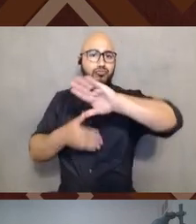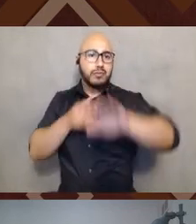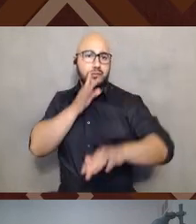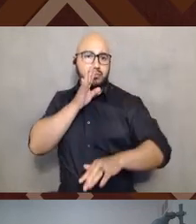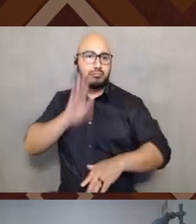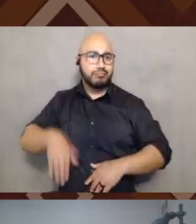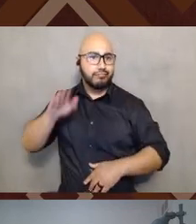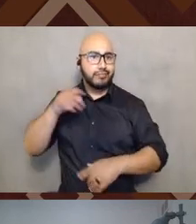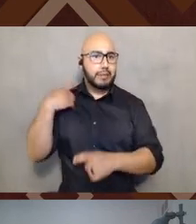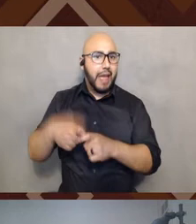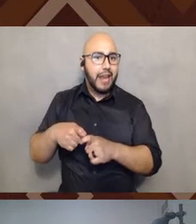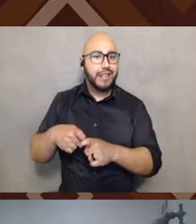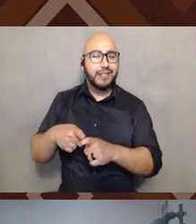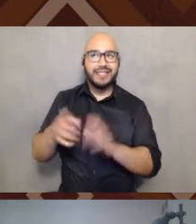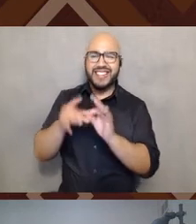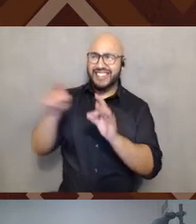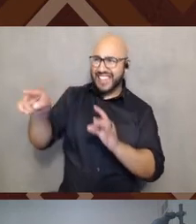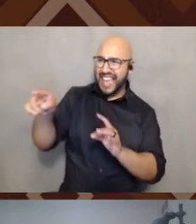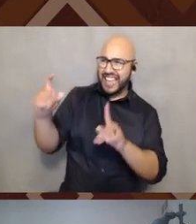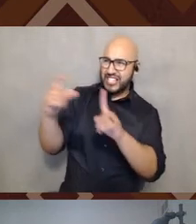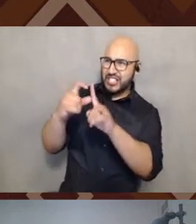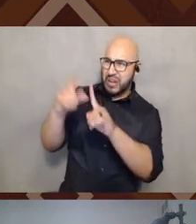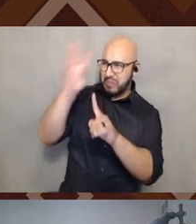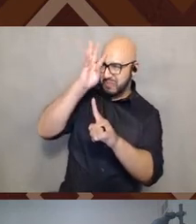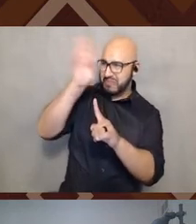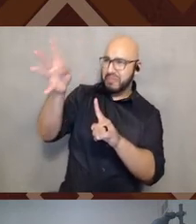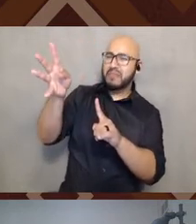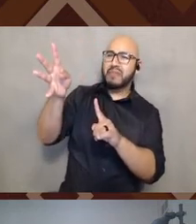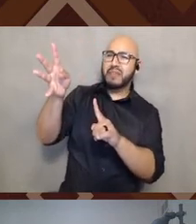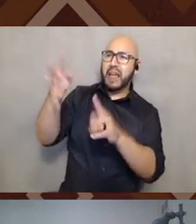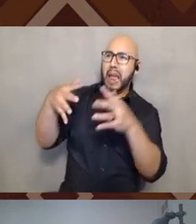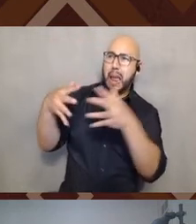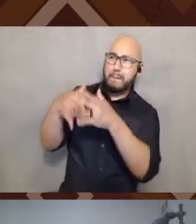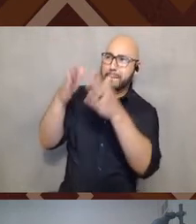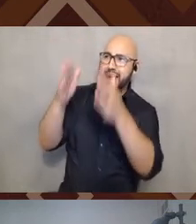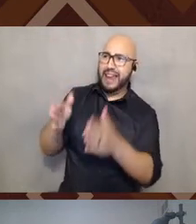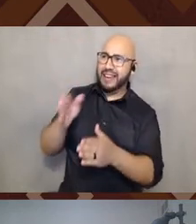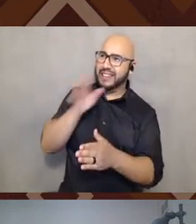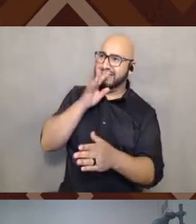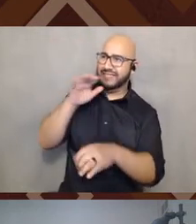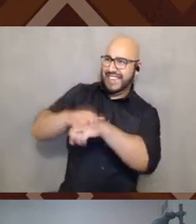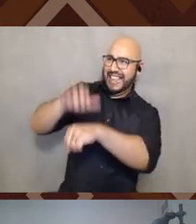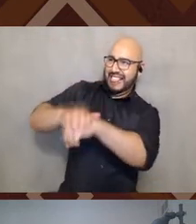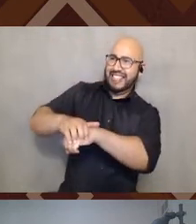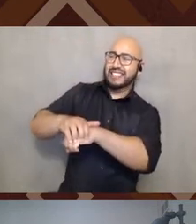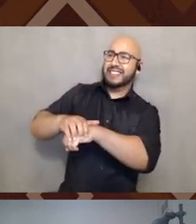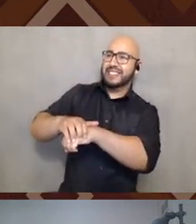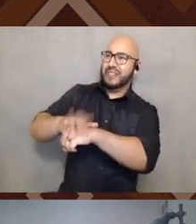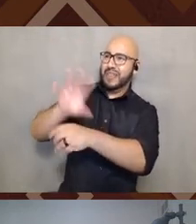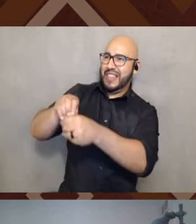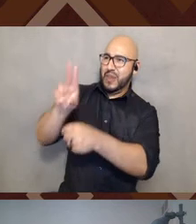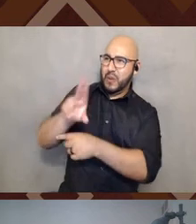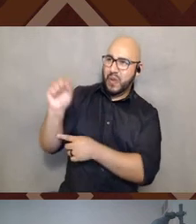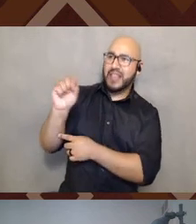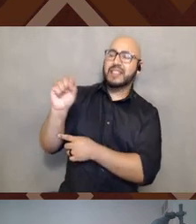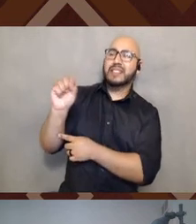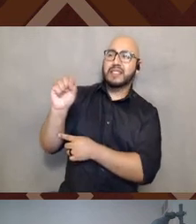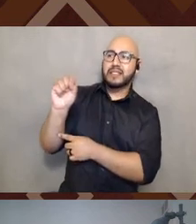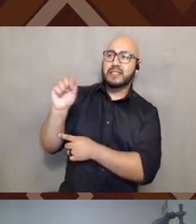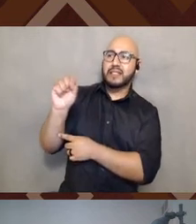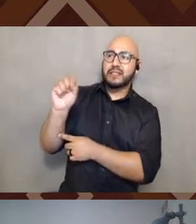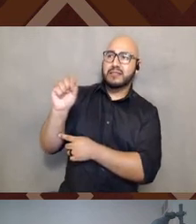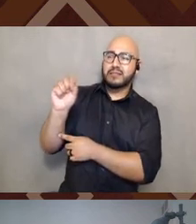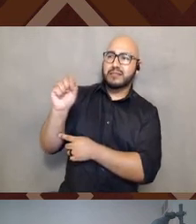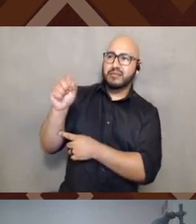this term was invented by, by Americans basically like within the United States. And they're